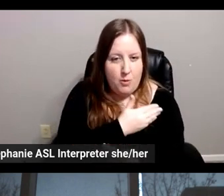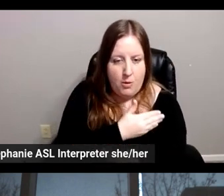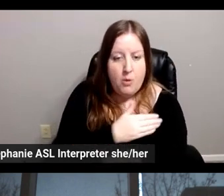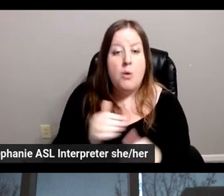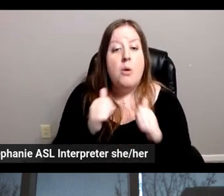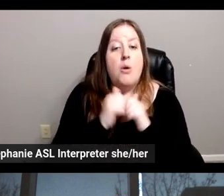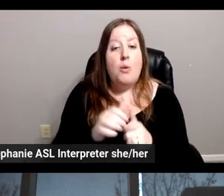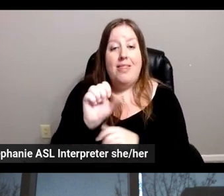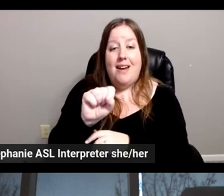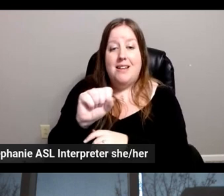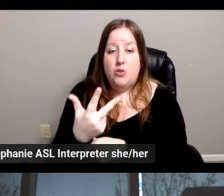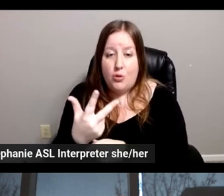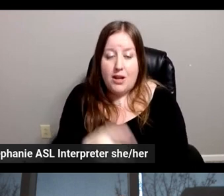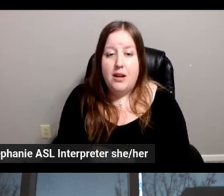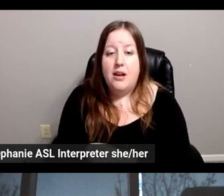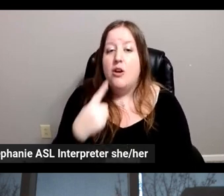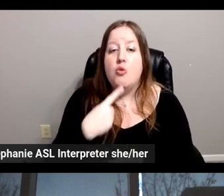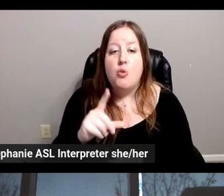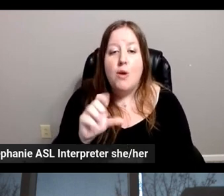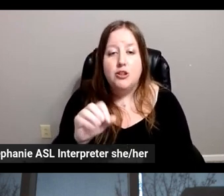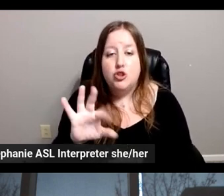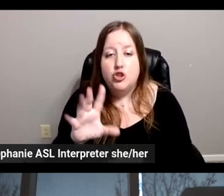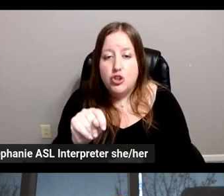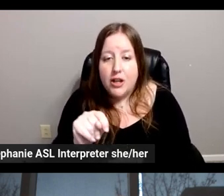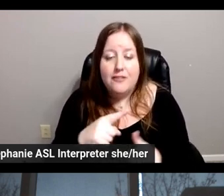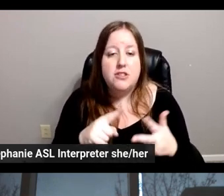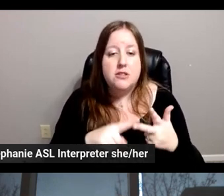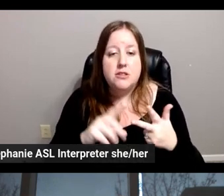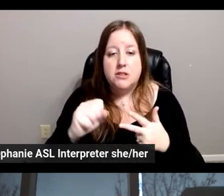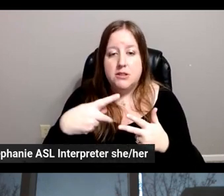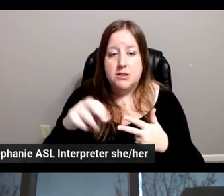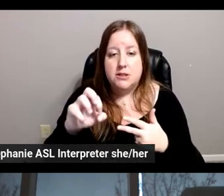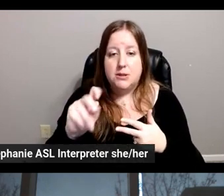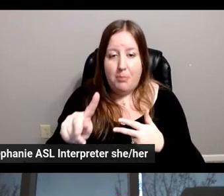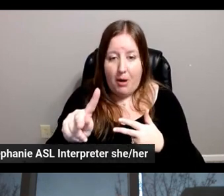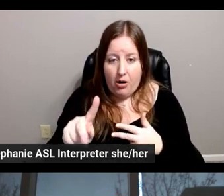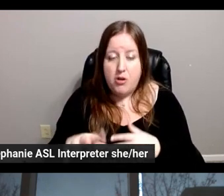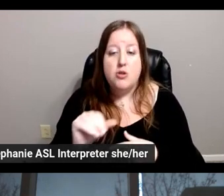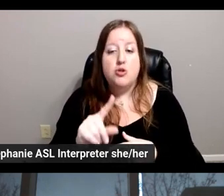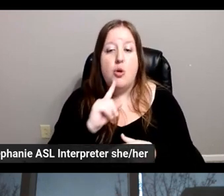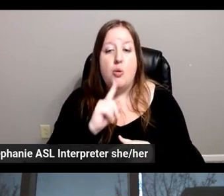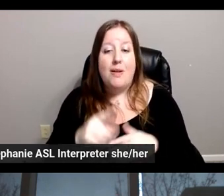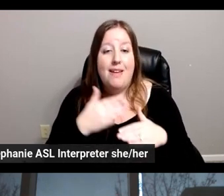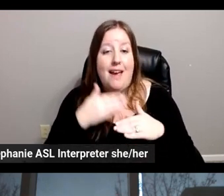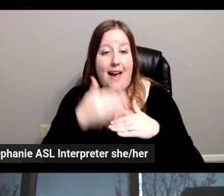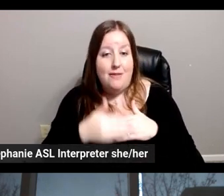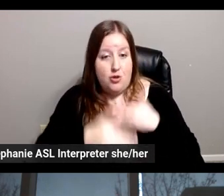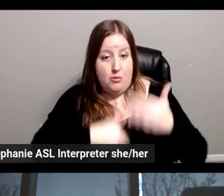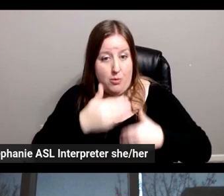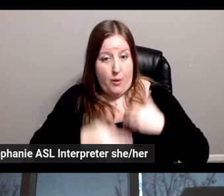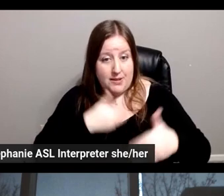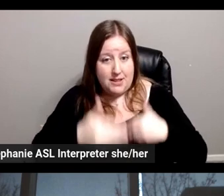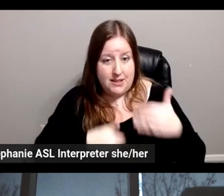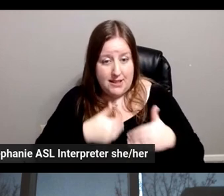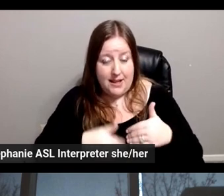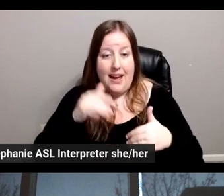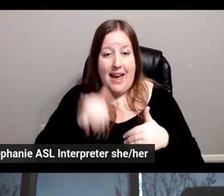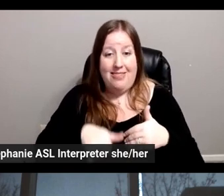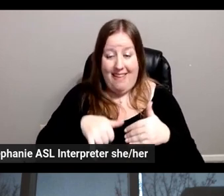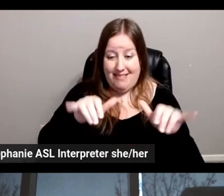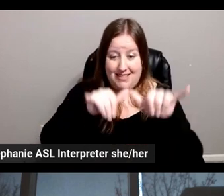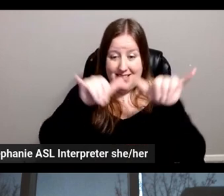S3 and Redshift and Spark. So, you know, being able to do post-processing in this highly distributed system,